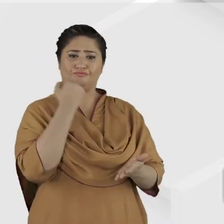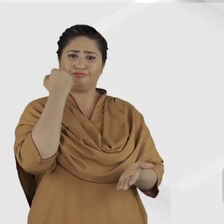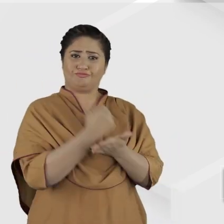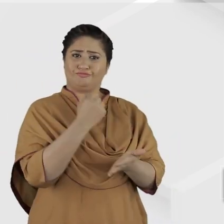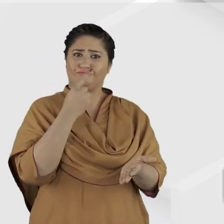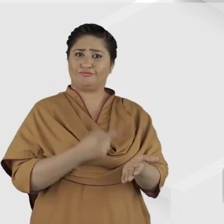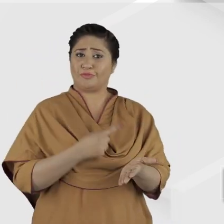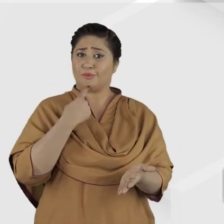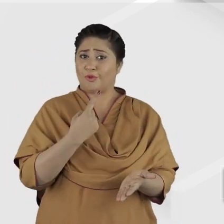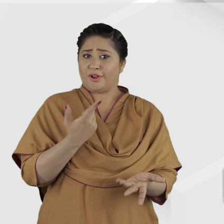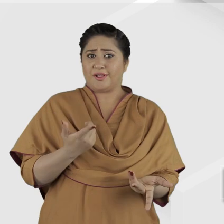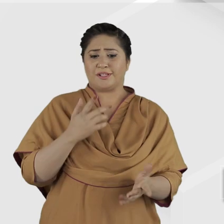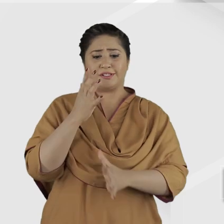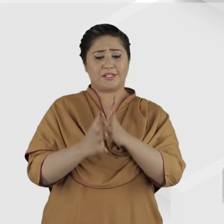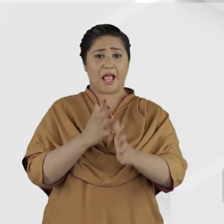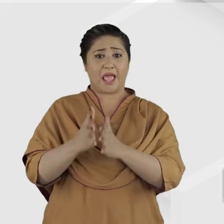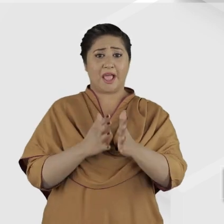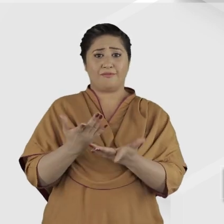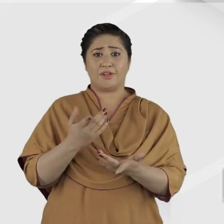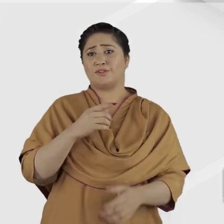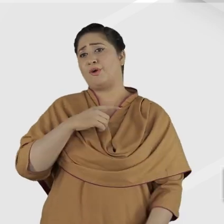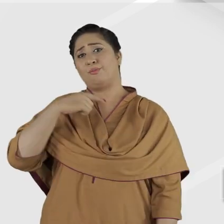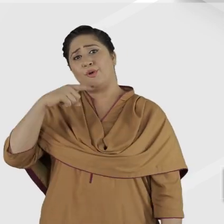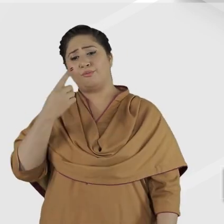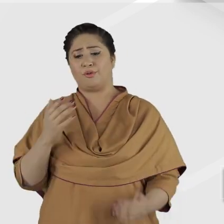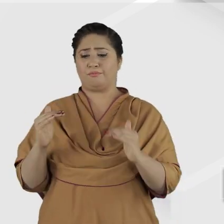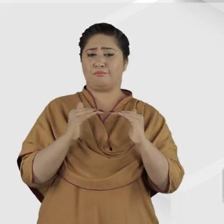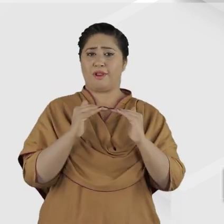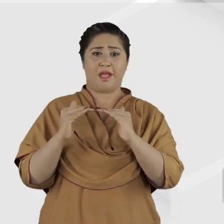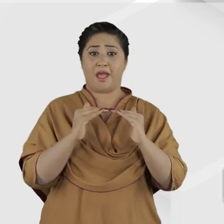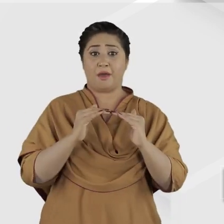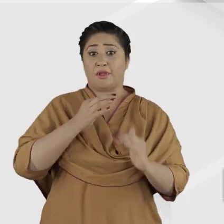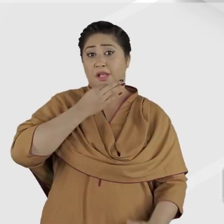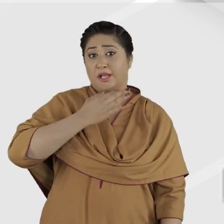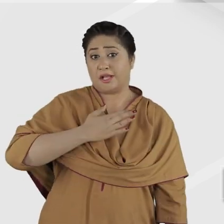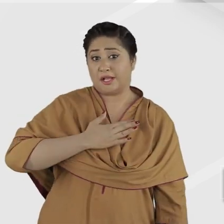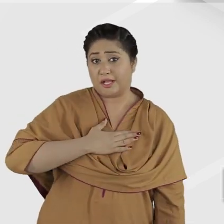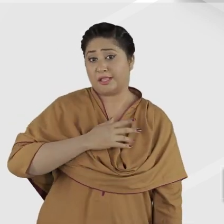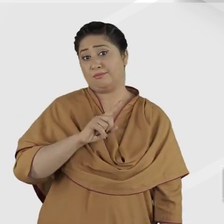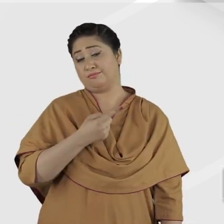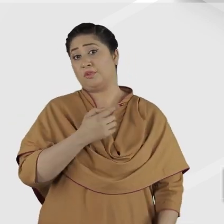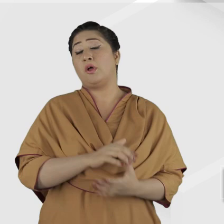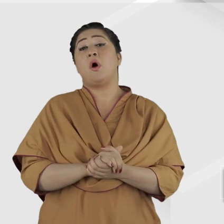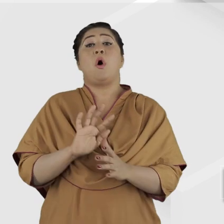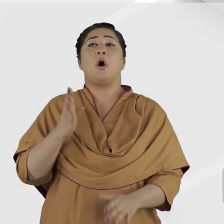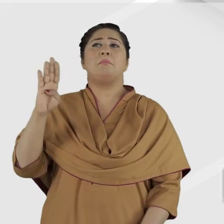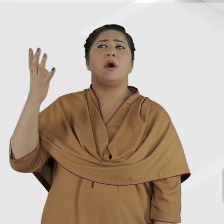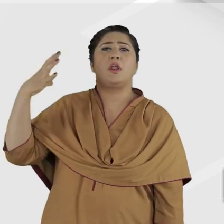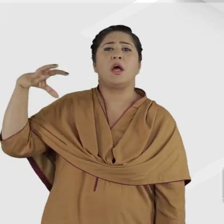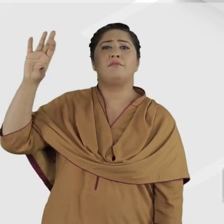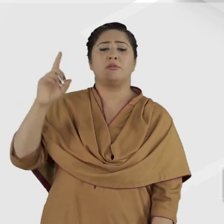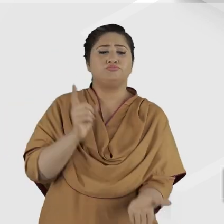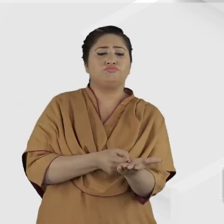are equal in status to spoken languages, and should be respected and promoted. The United